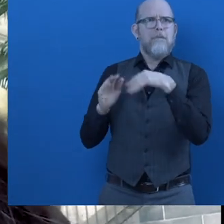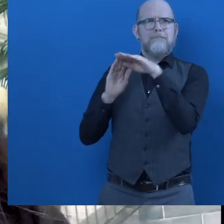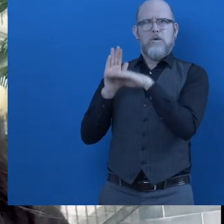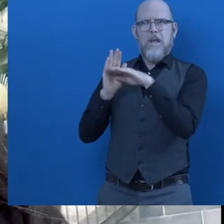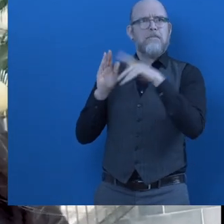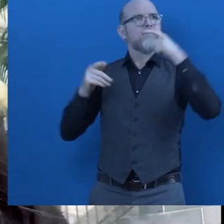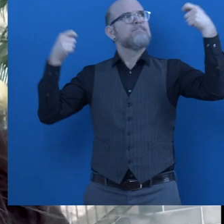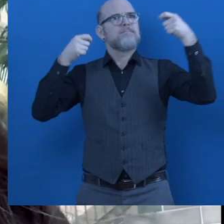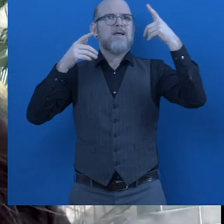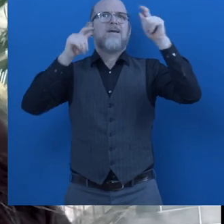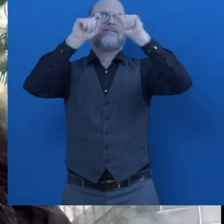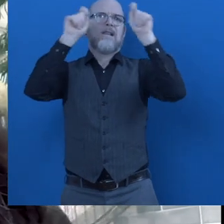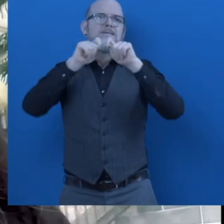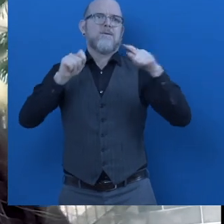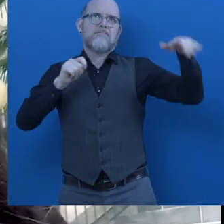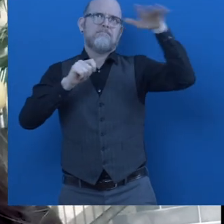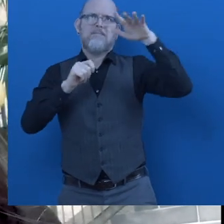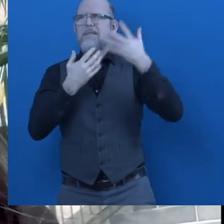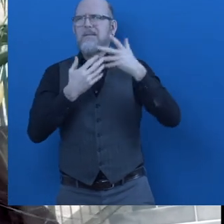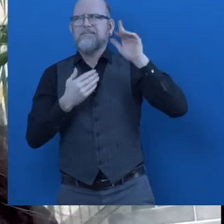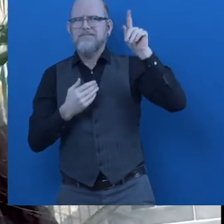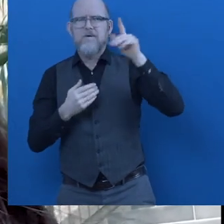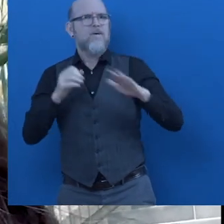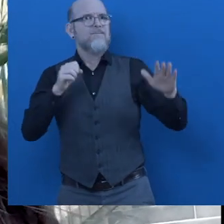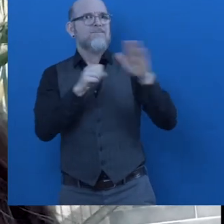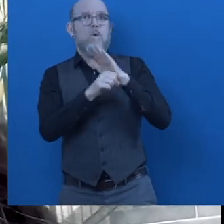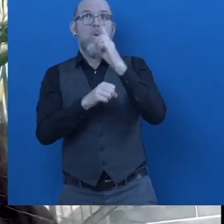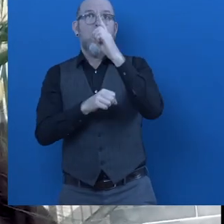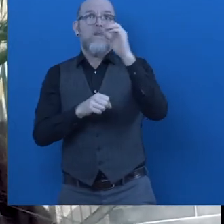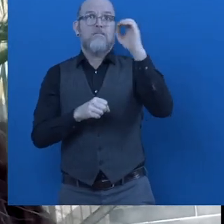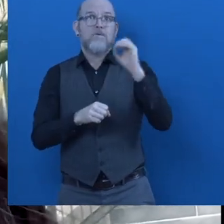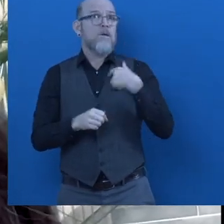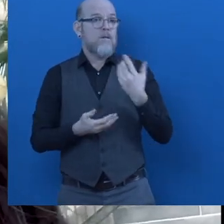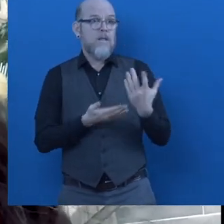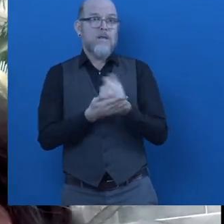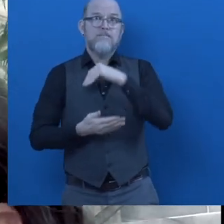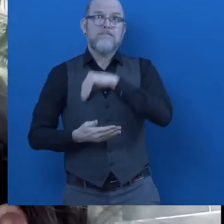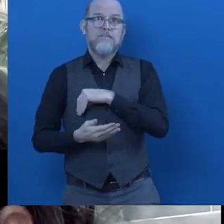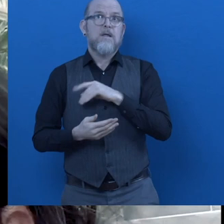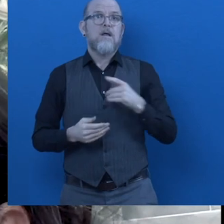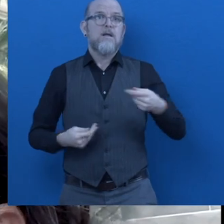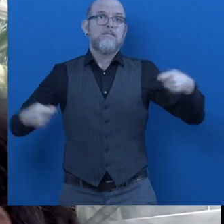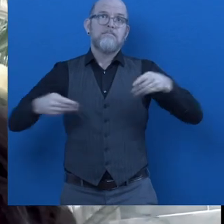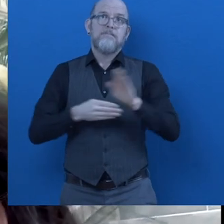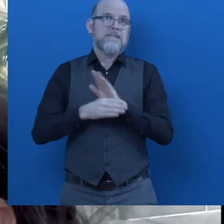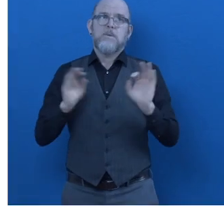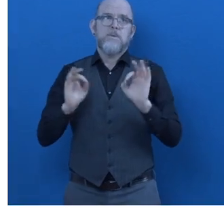The progress funding source is 100% federal, none of which generates income.